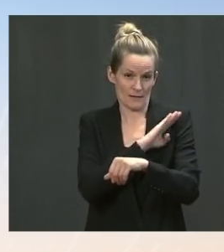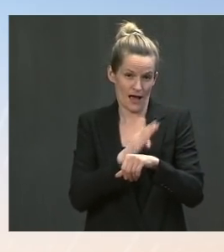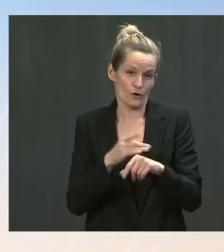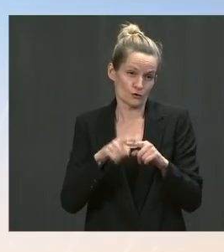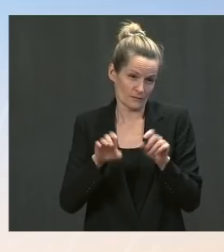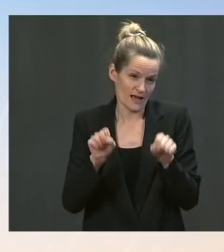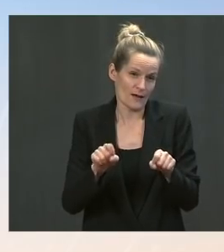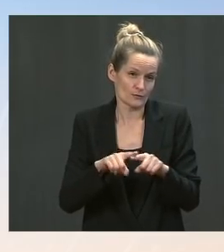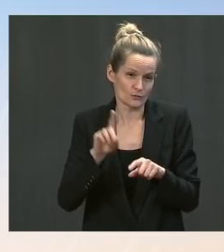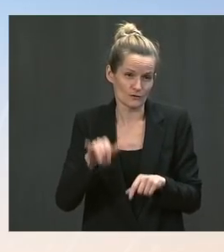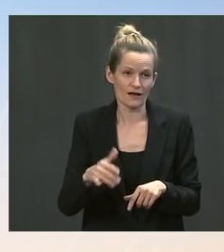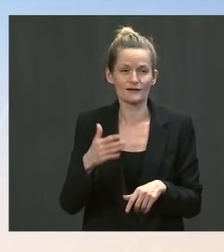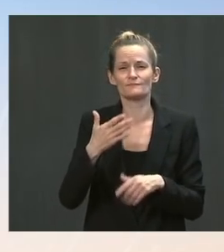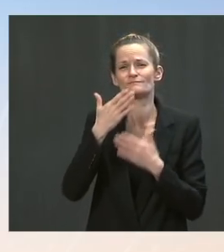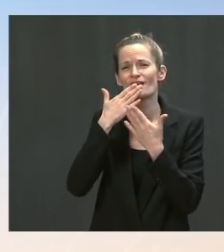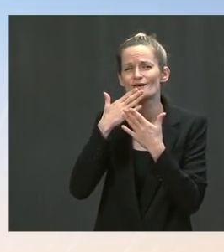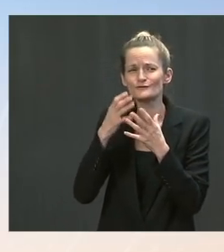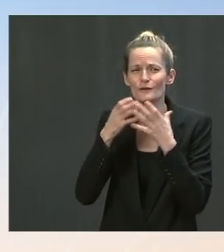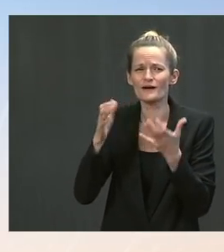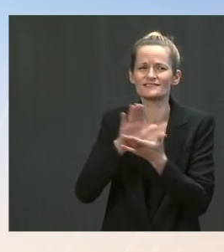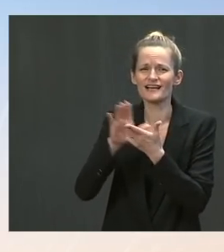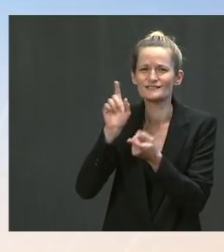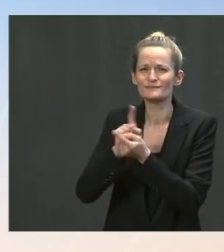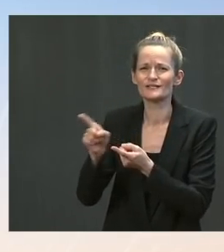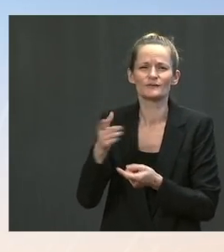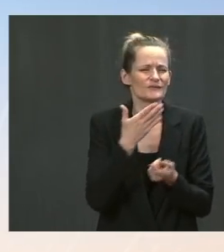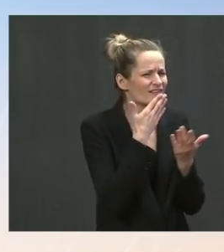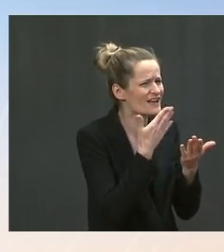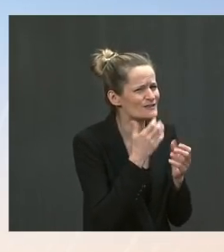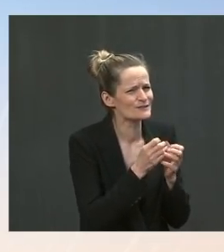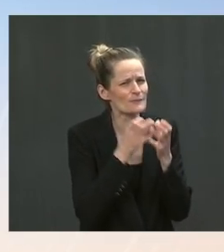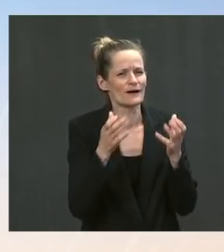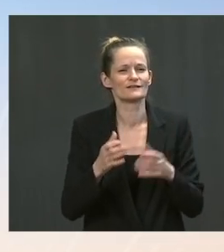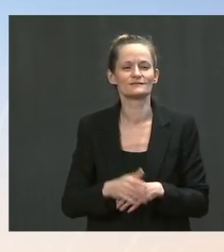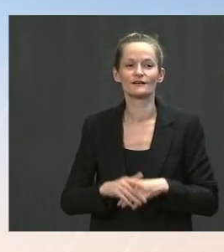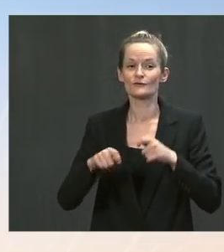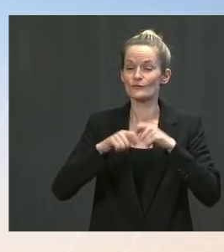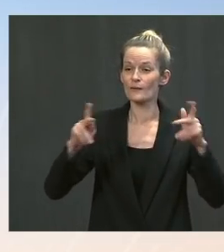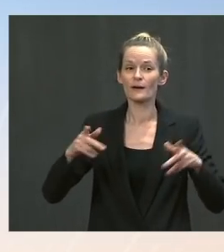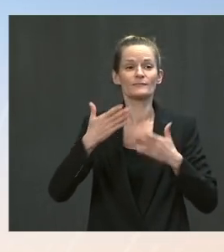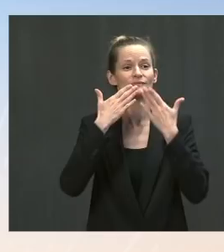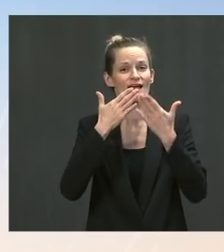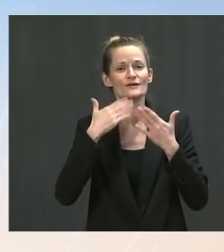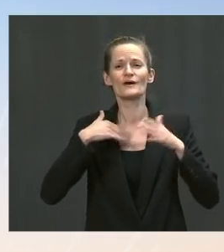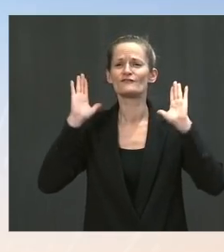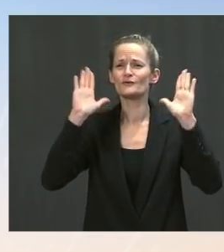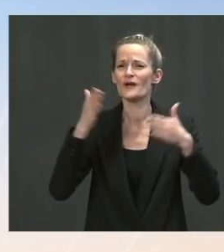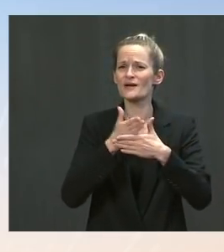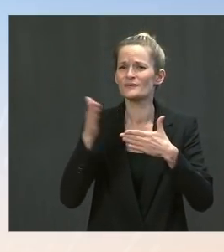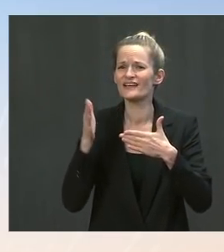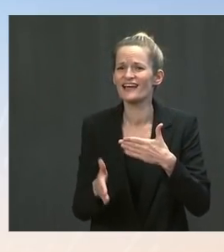you. Thank you. Thank you. Wrap it up. Have a wonderful weekend. Thank you.